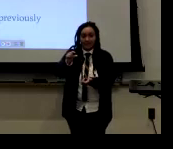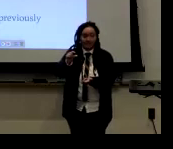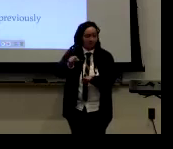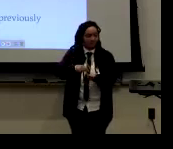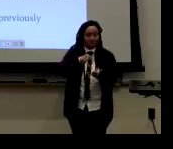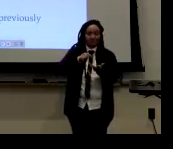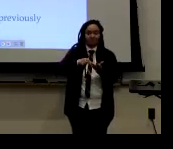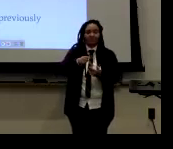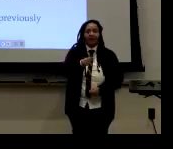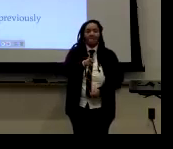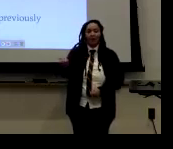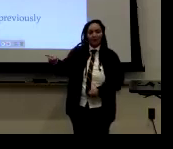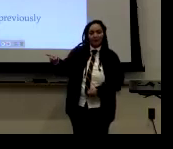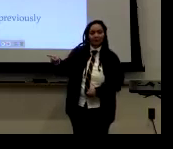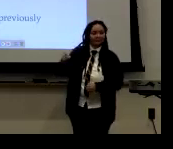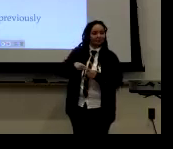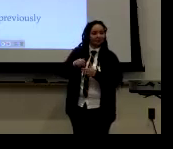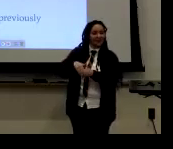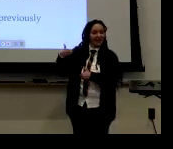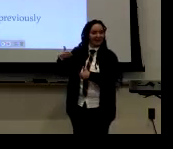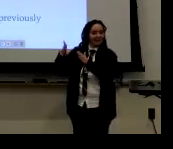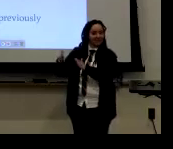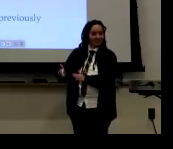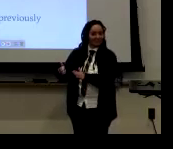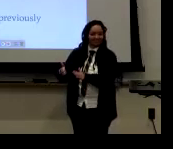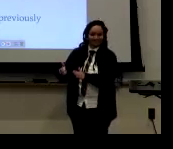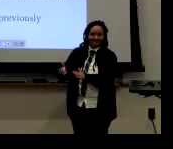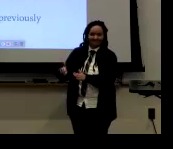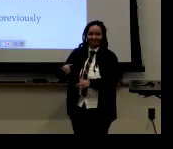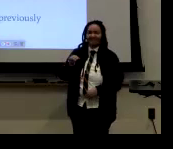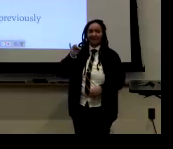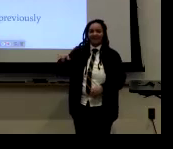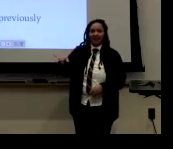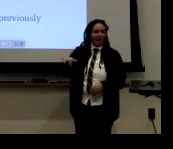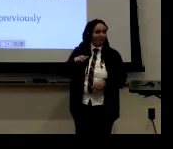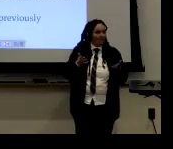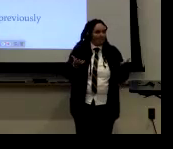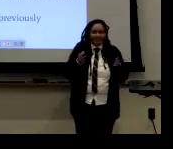Dance, do a little bit of dancing. And point to the next person.